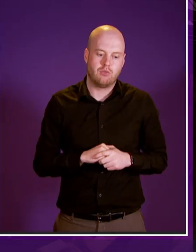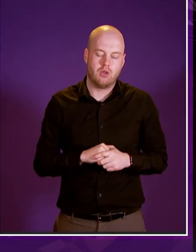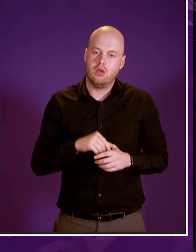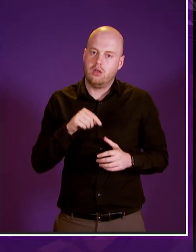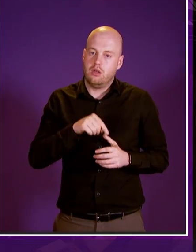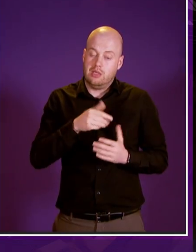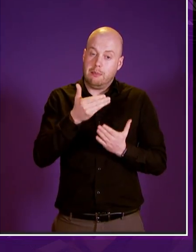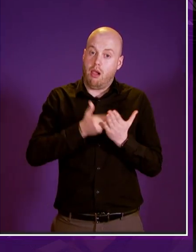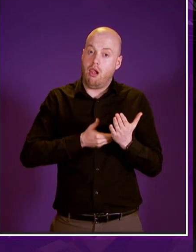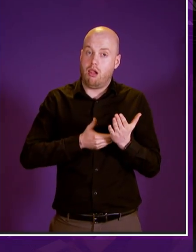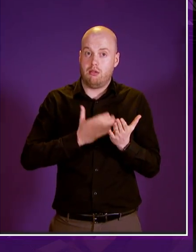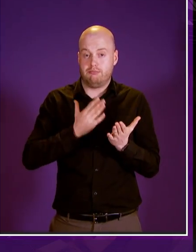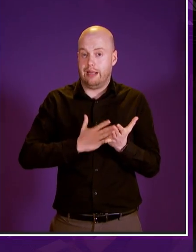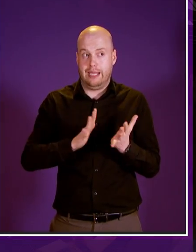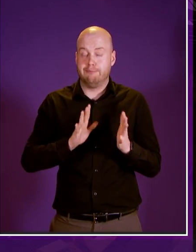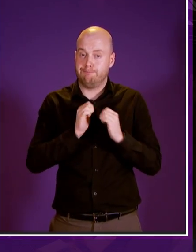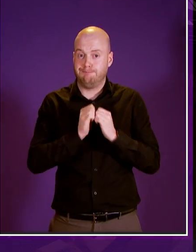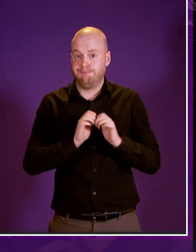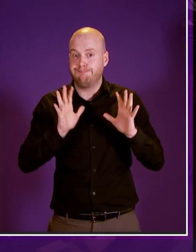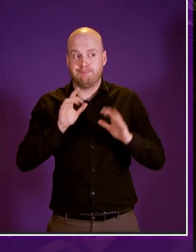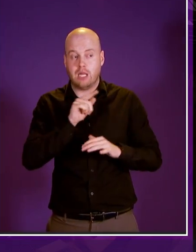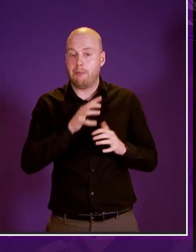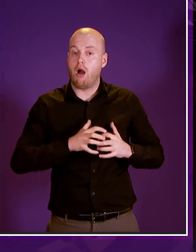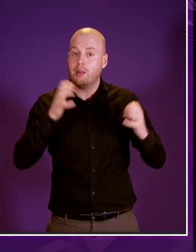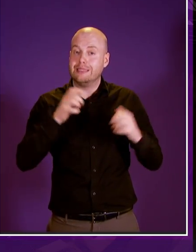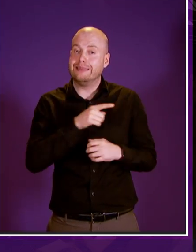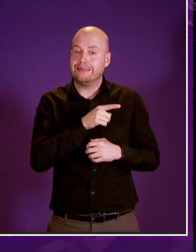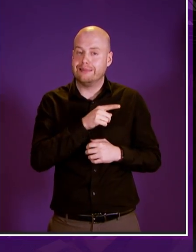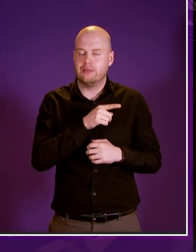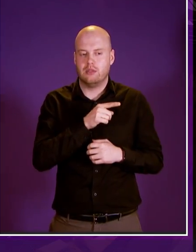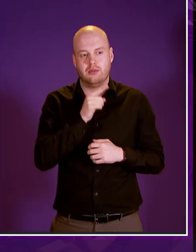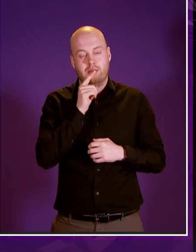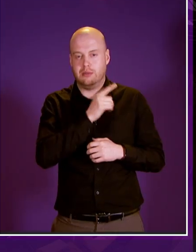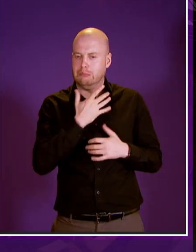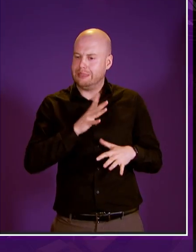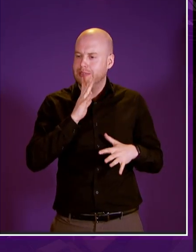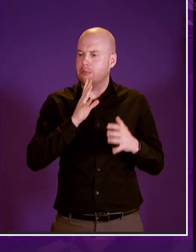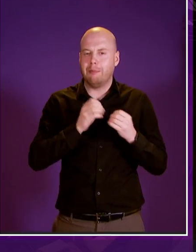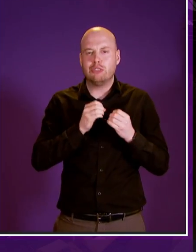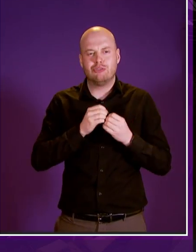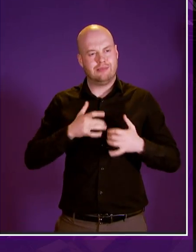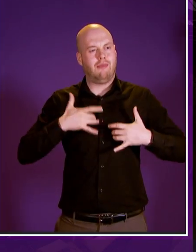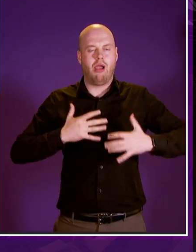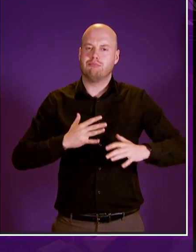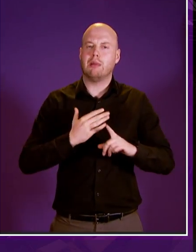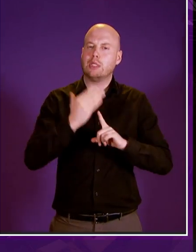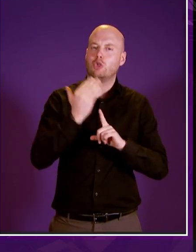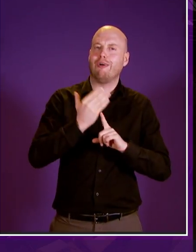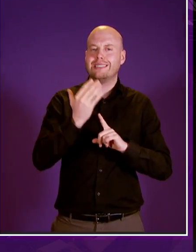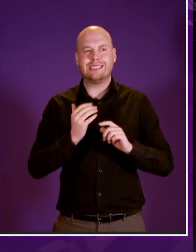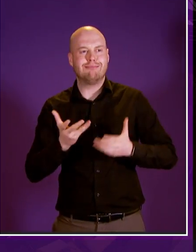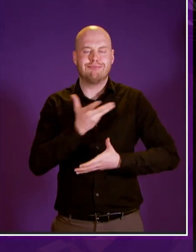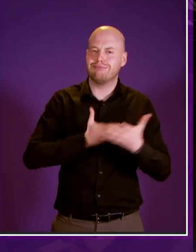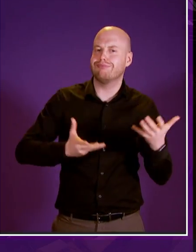bill is testament to the parliament mr adam mentioned maturity earlier on and i i would go further than that the maturity the consultation